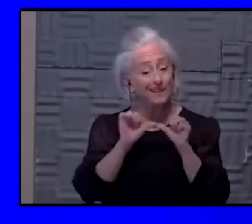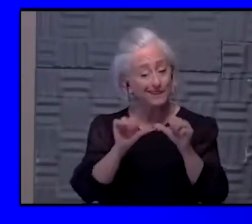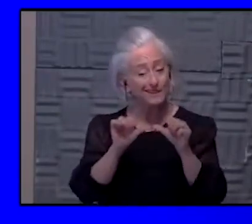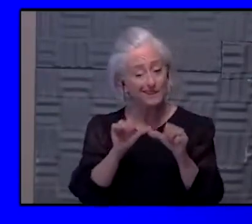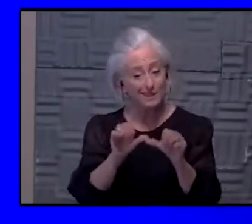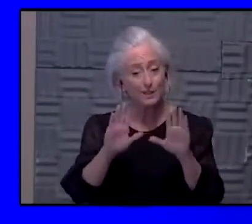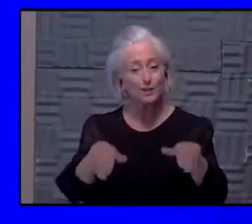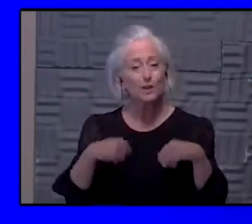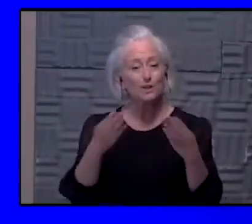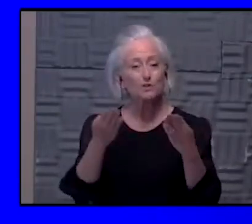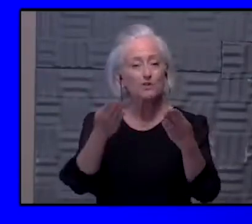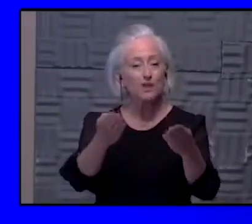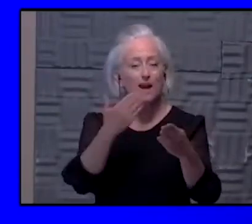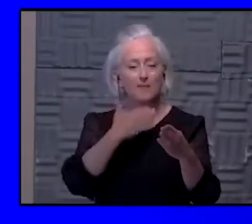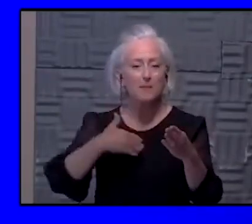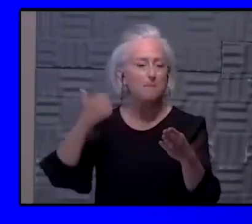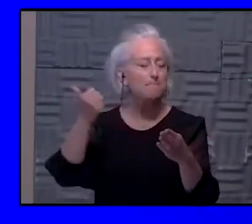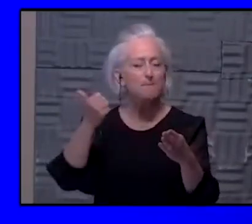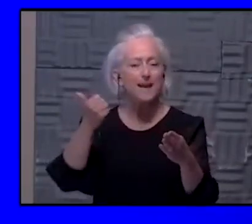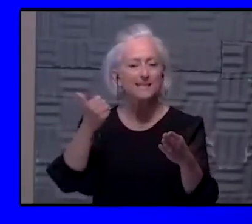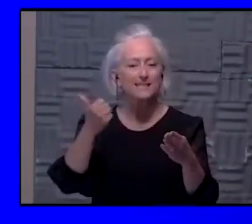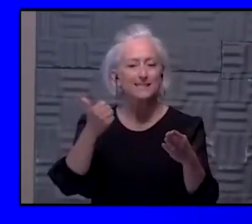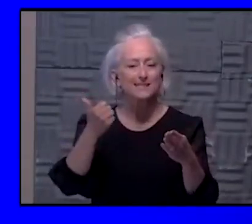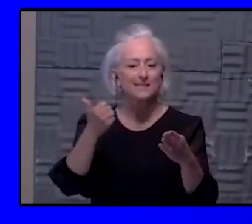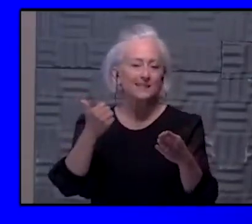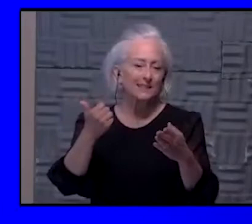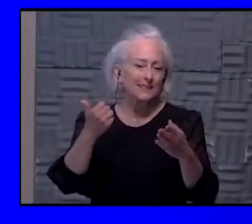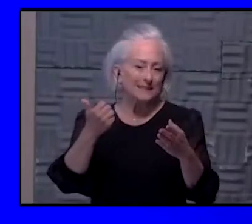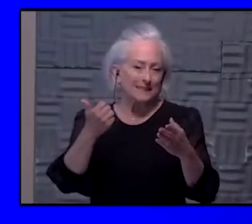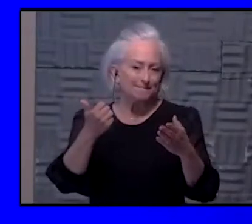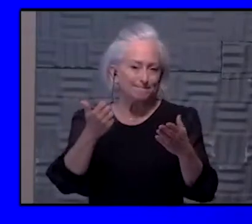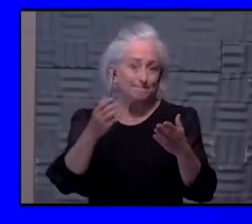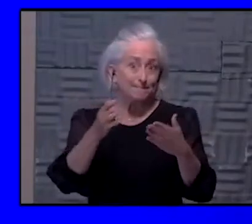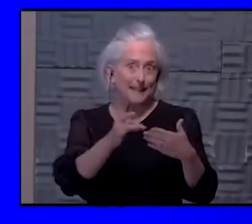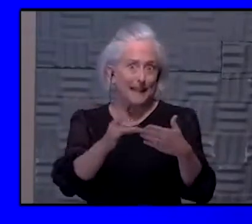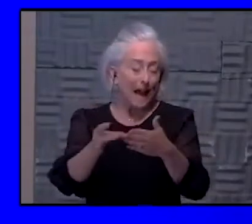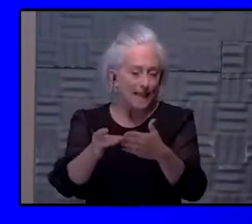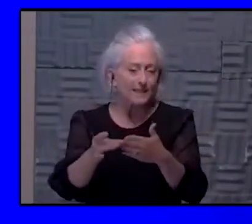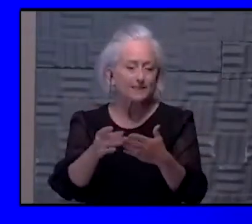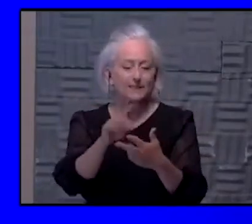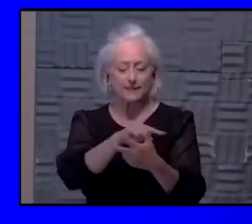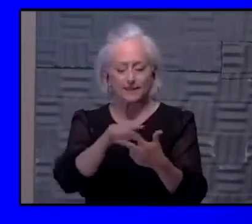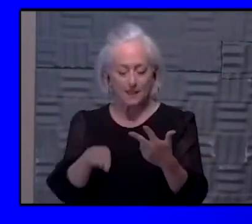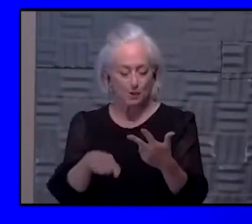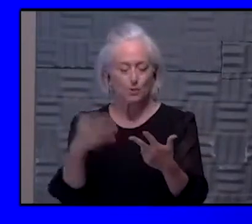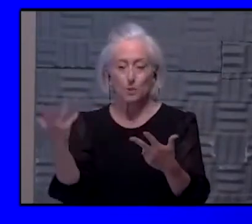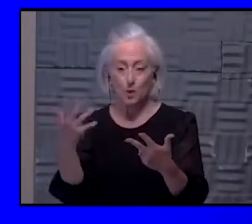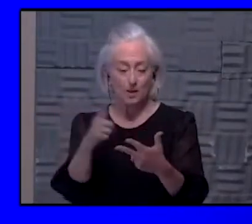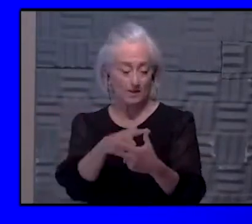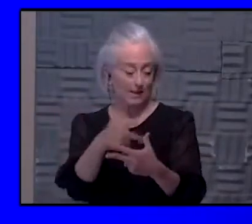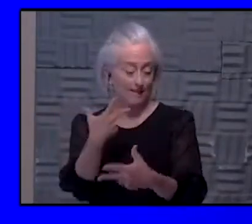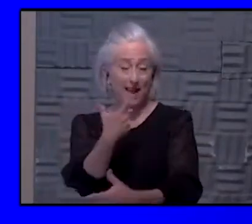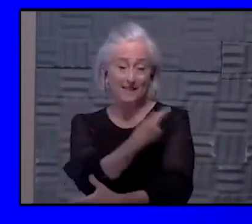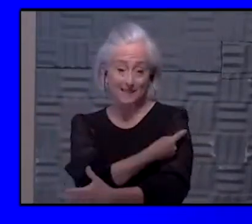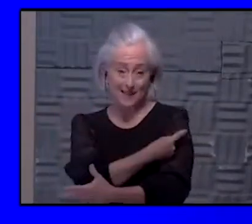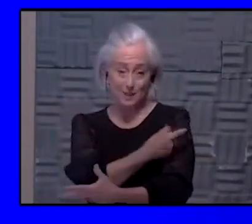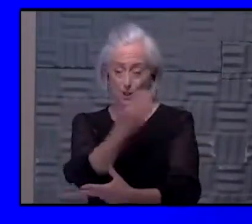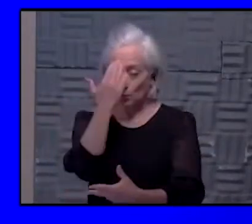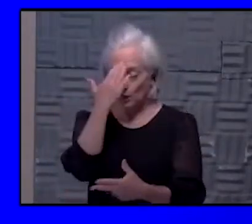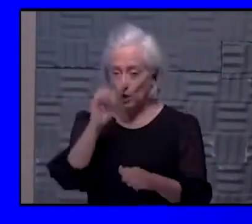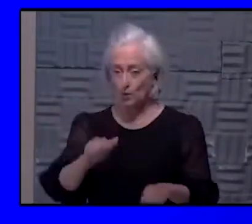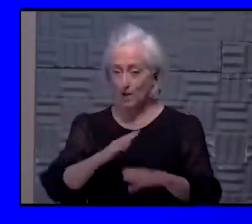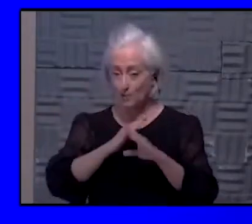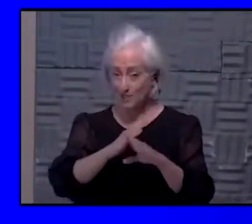medical and public health guidance and protect people is by doing these three things. And that's vaccination. We know vaccination can protect you